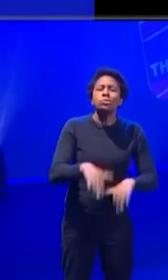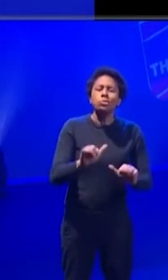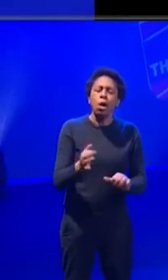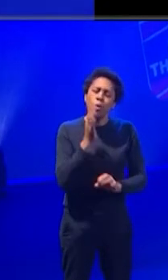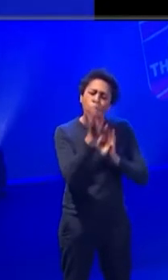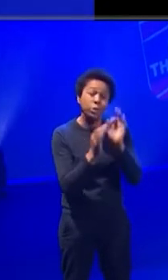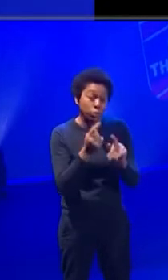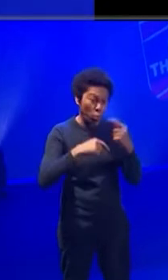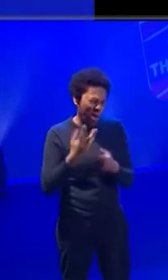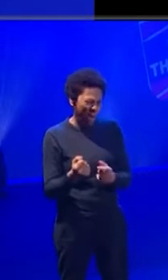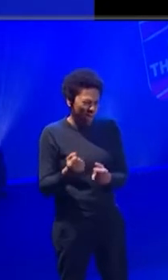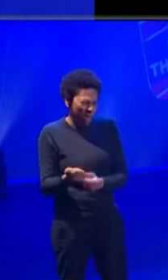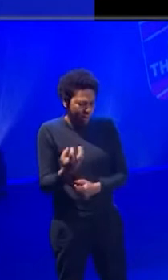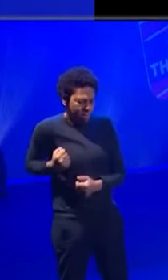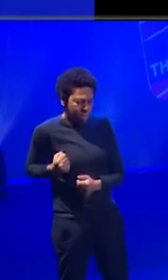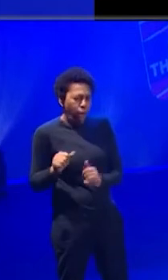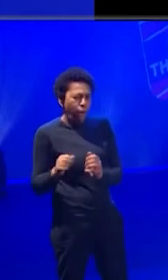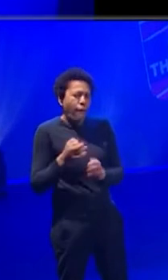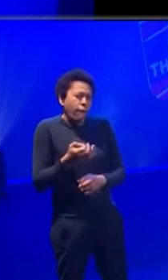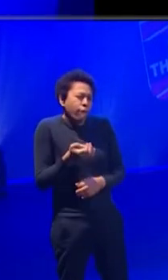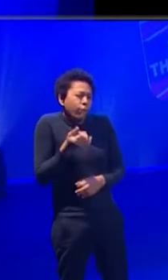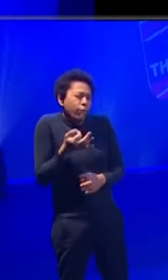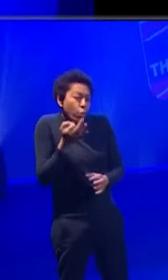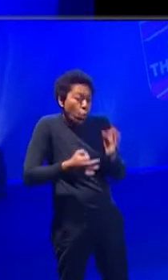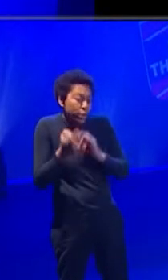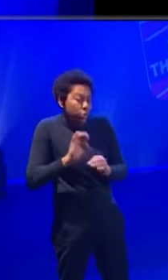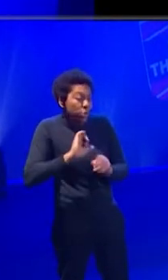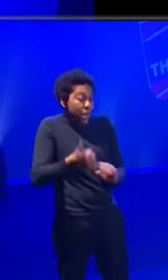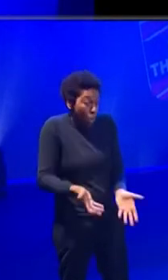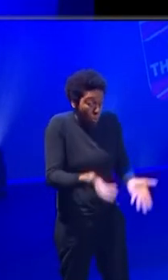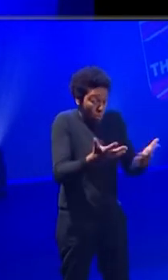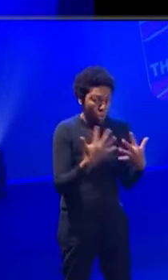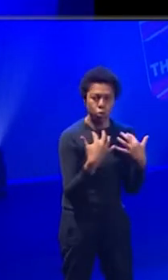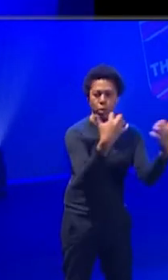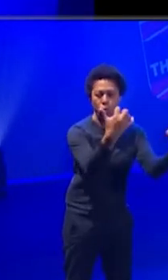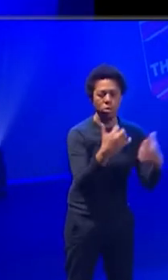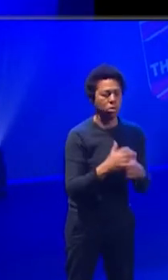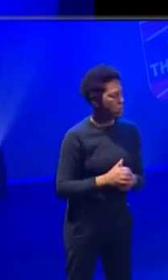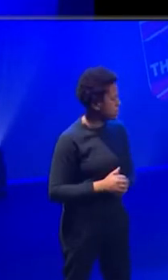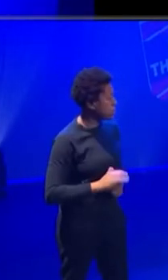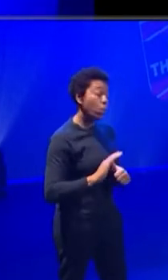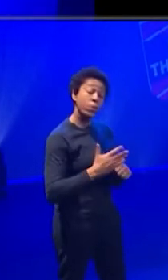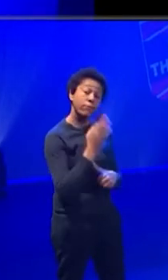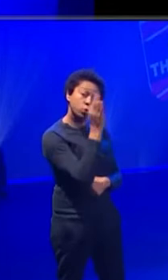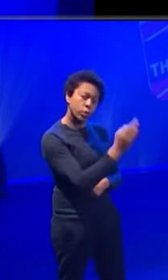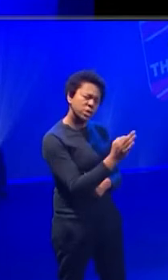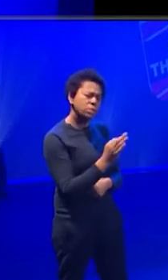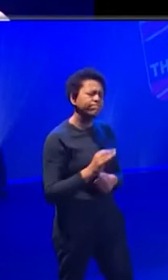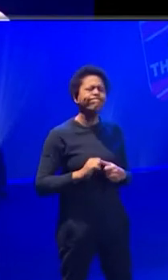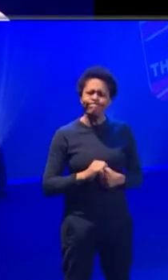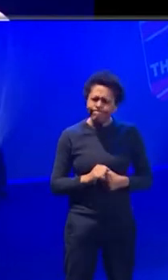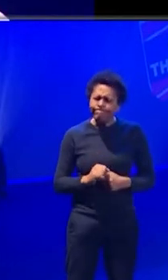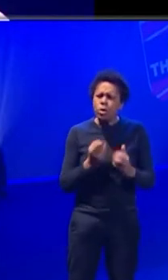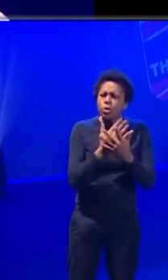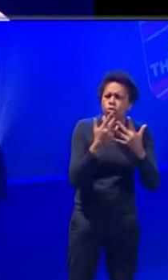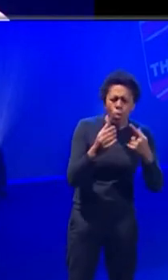and then we'll throw over to you. So our first question is, with so many aspects of technical theatre, how did you choose your specialism?